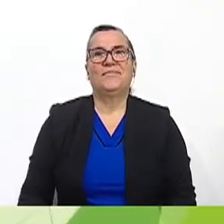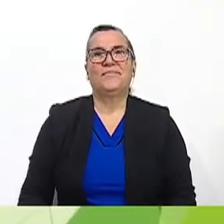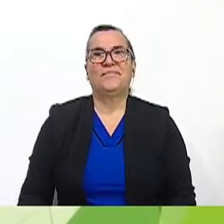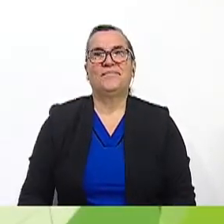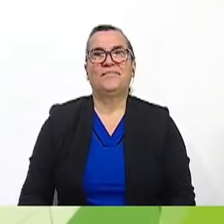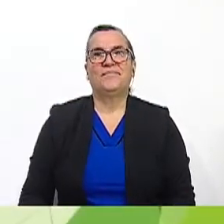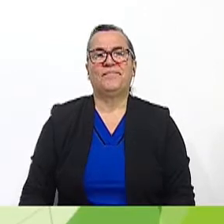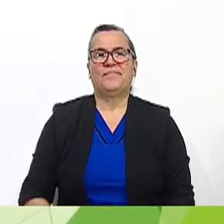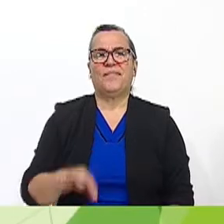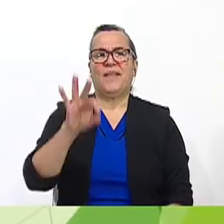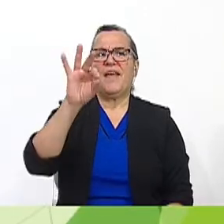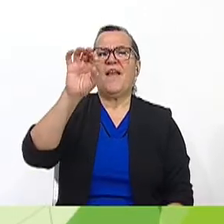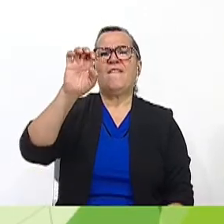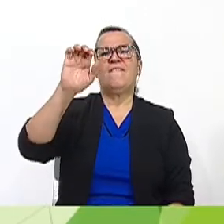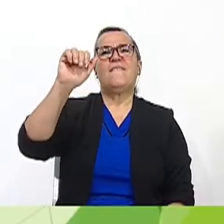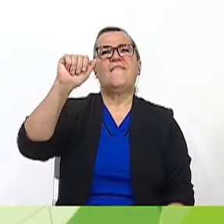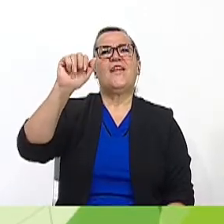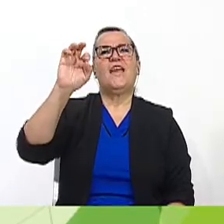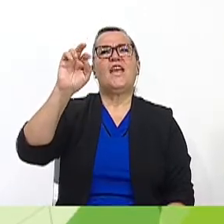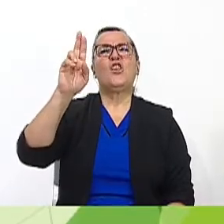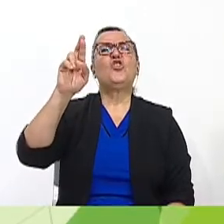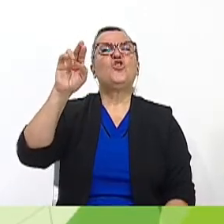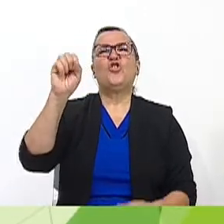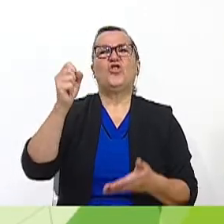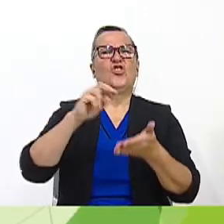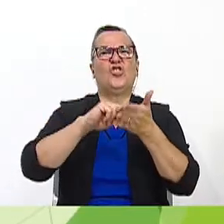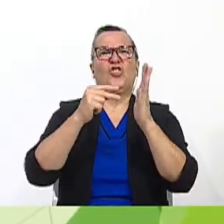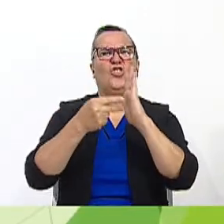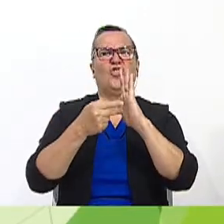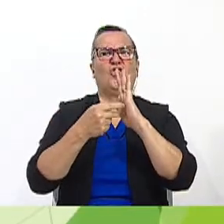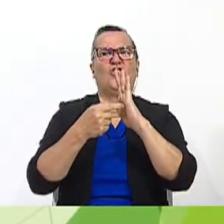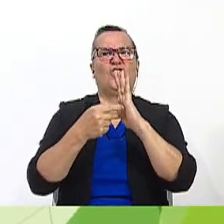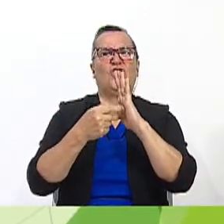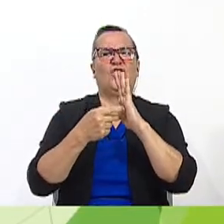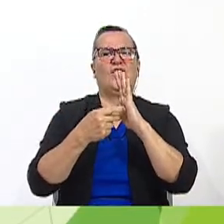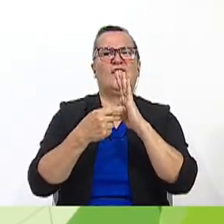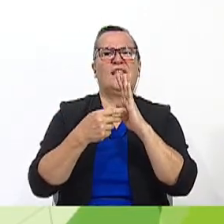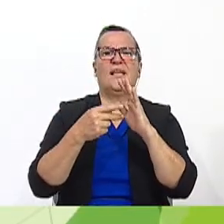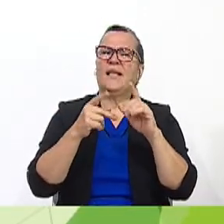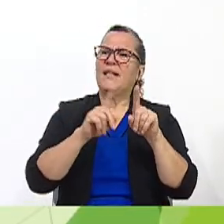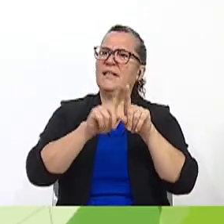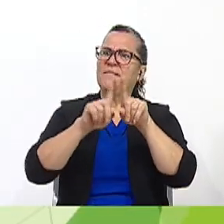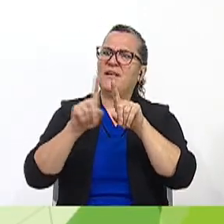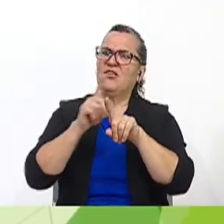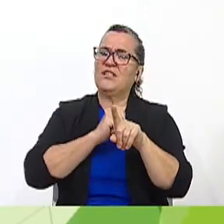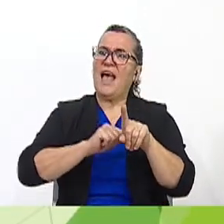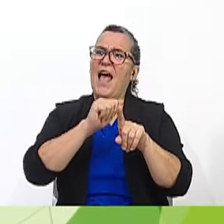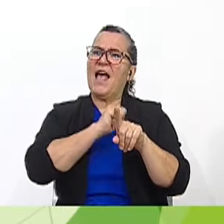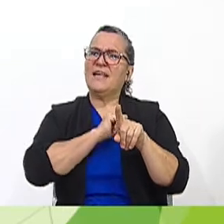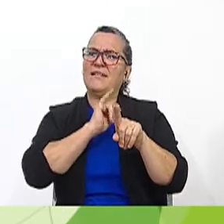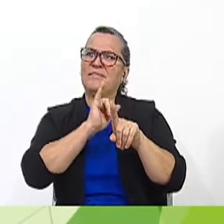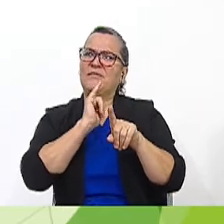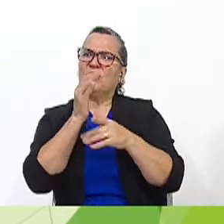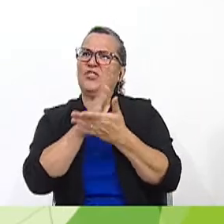Okay. Fissures. What is this? A distinctive attribute or aspect of something.